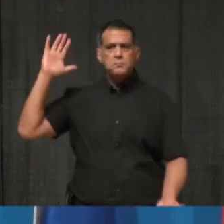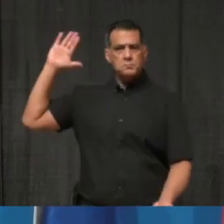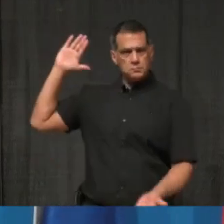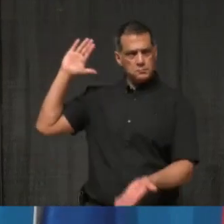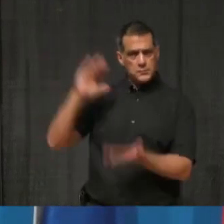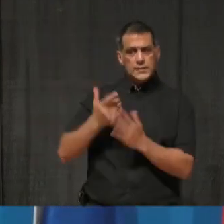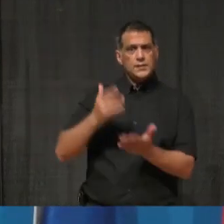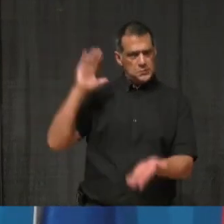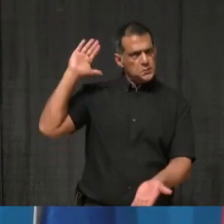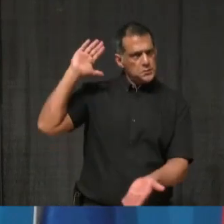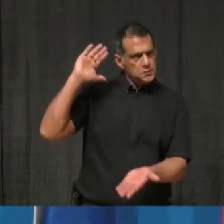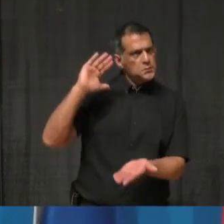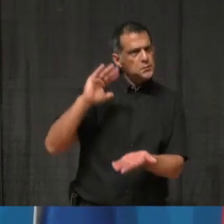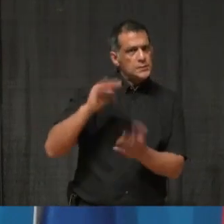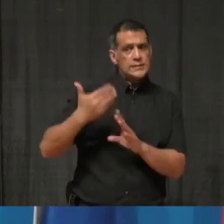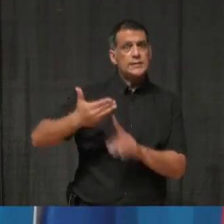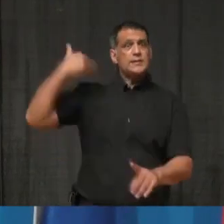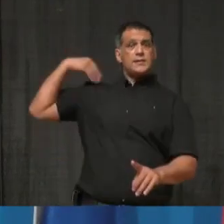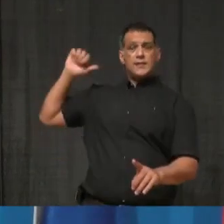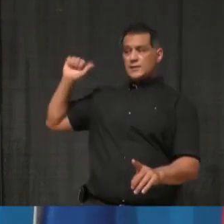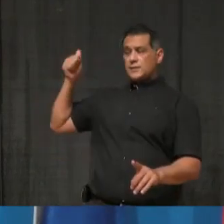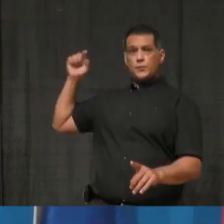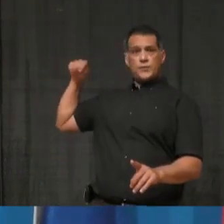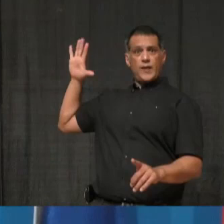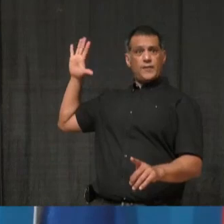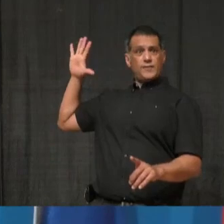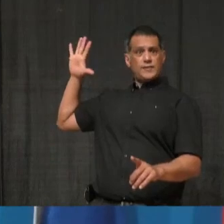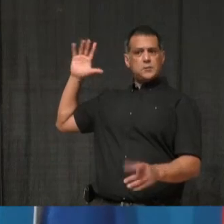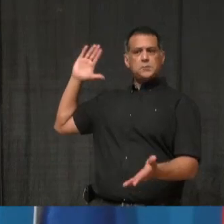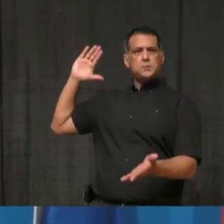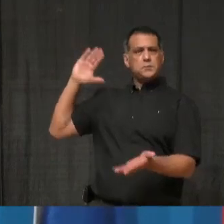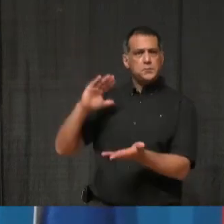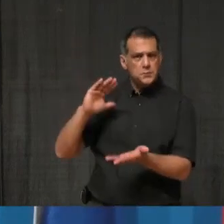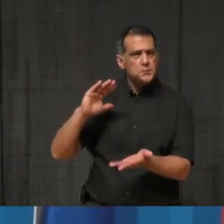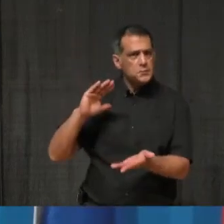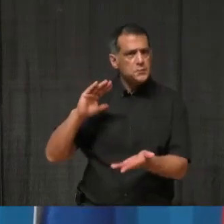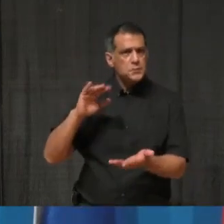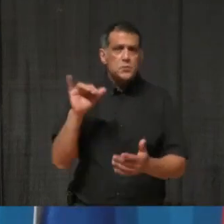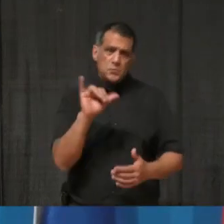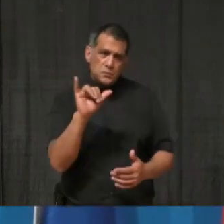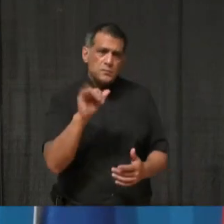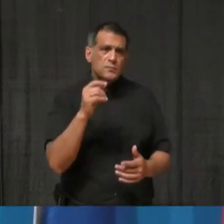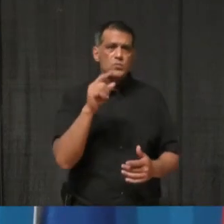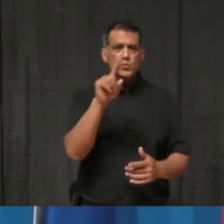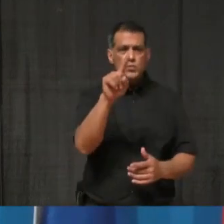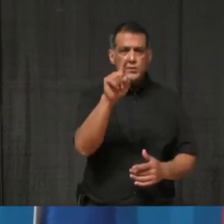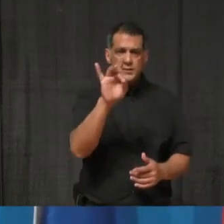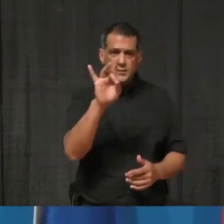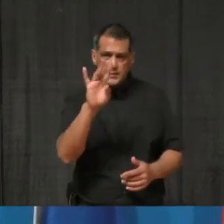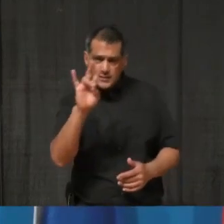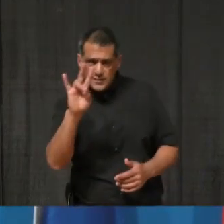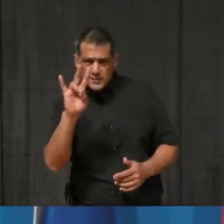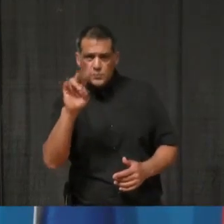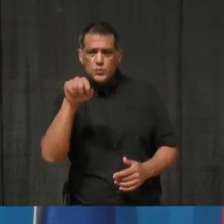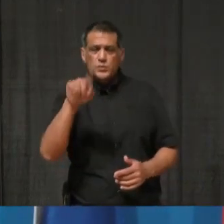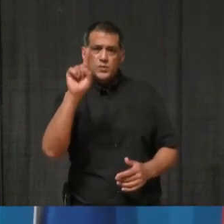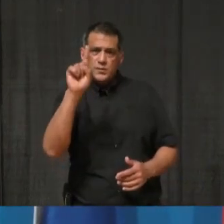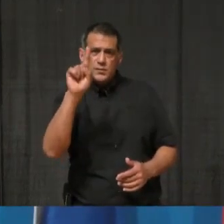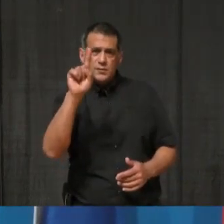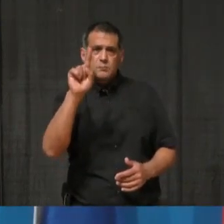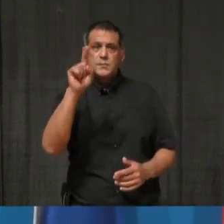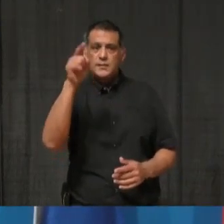week's rate of 10.5%. The City's incidence rate stands at 187.1 per 100,000,